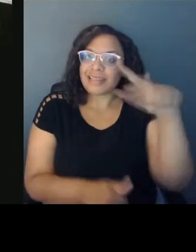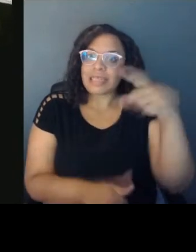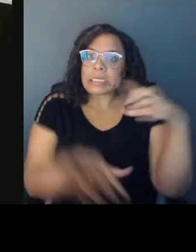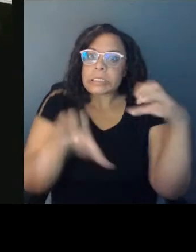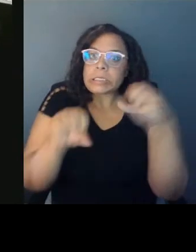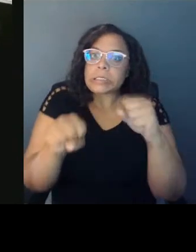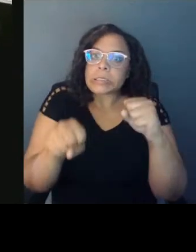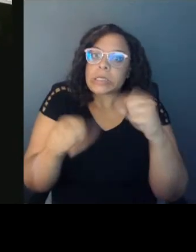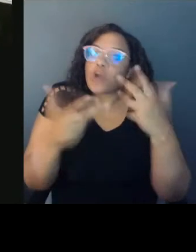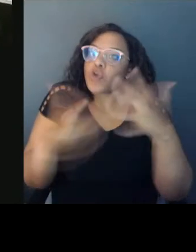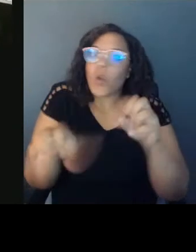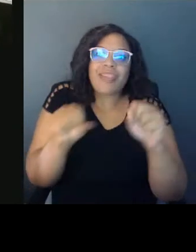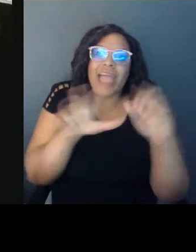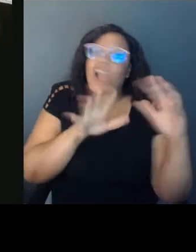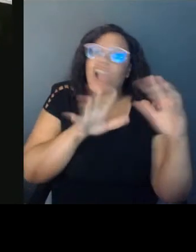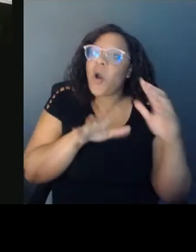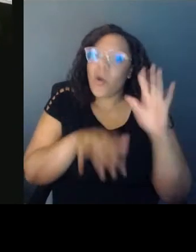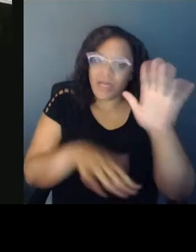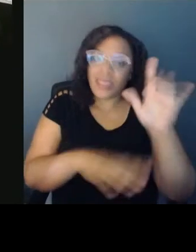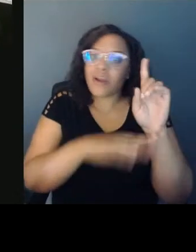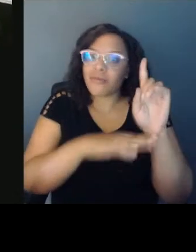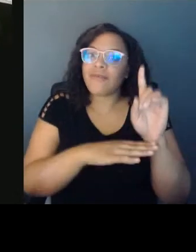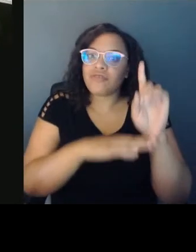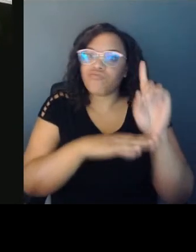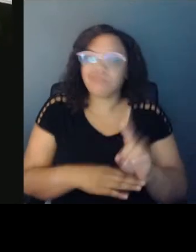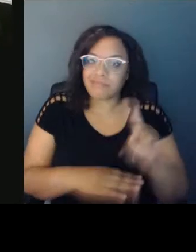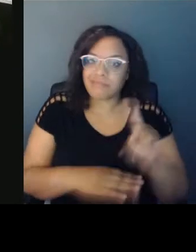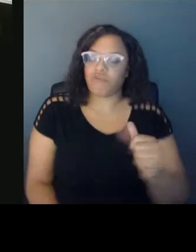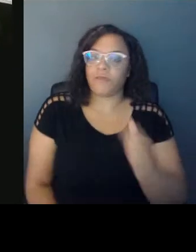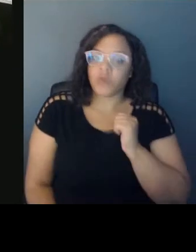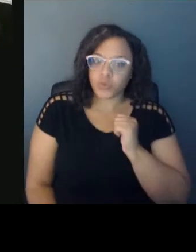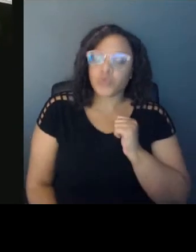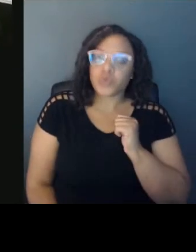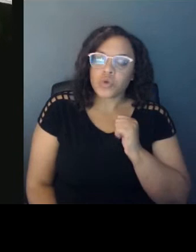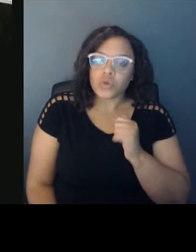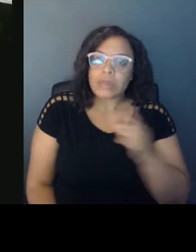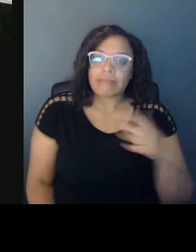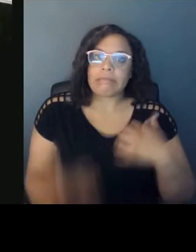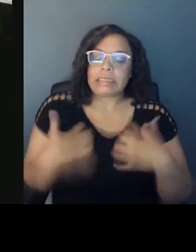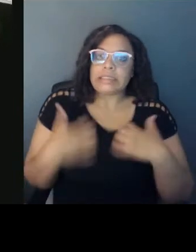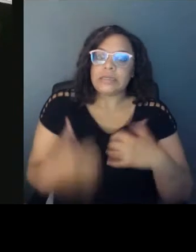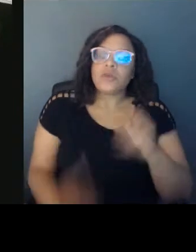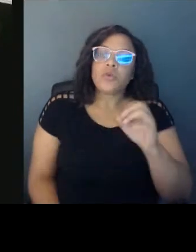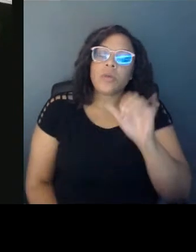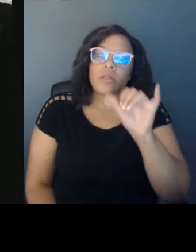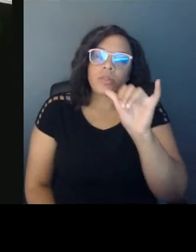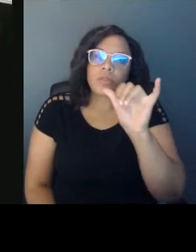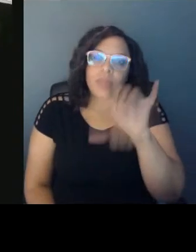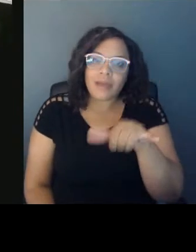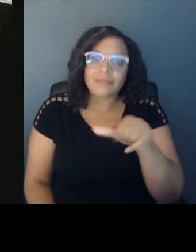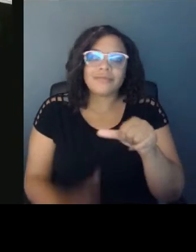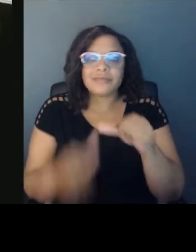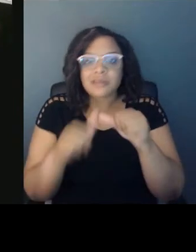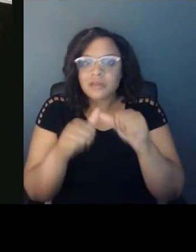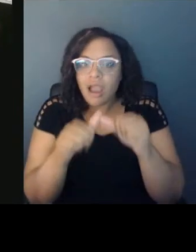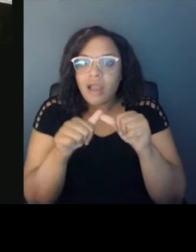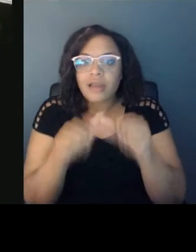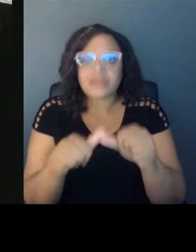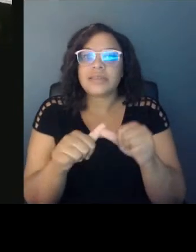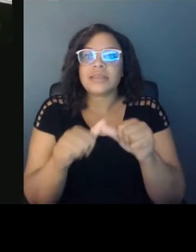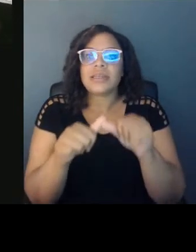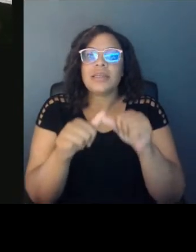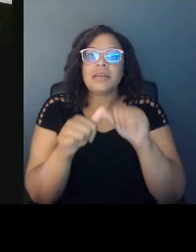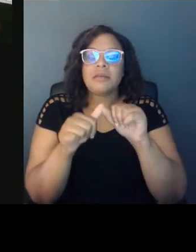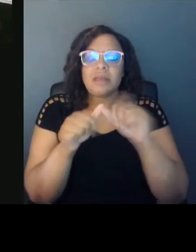let go of that status. And, you know, this kind of, this constant, like, gaslighting that comes